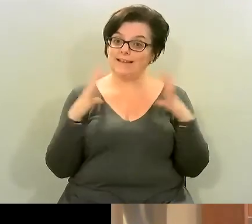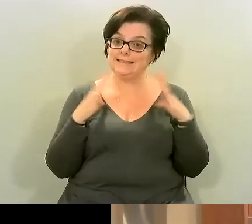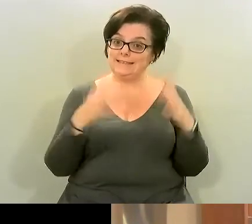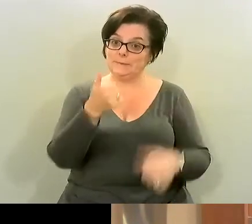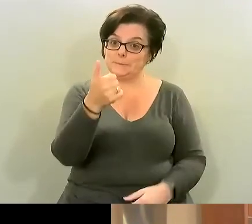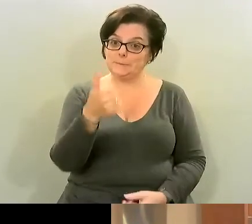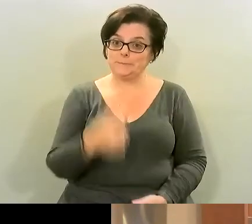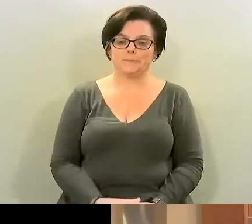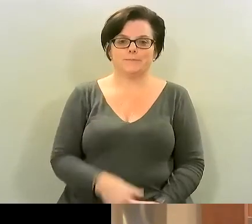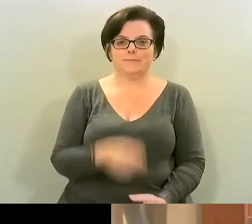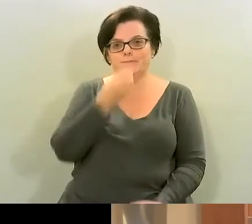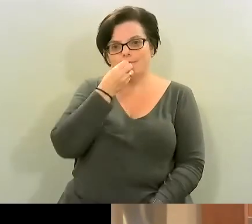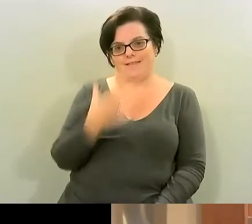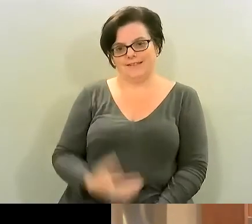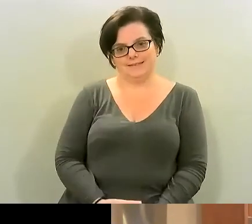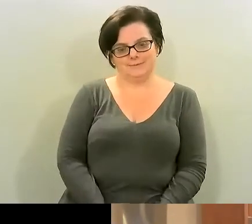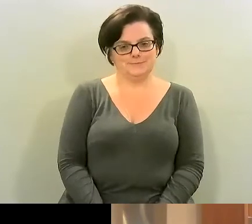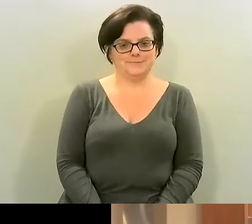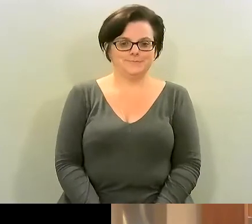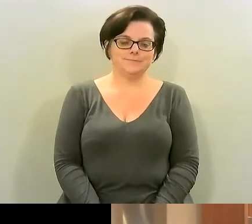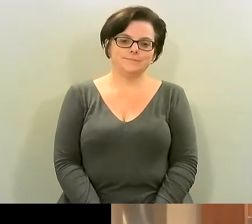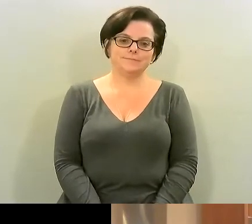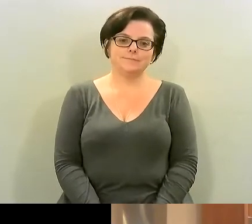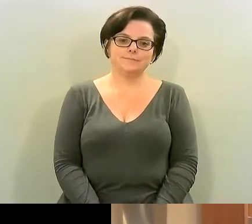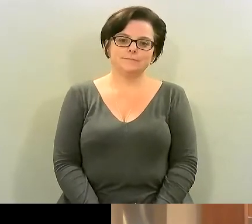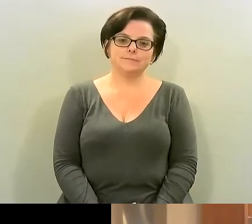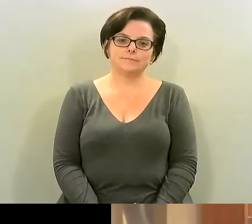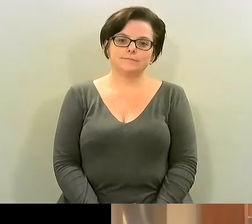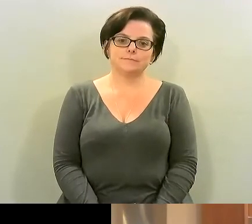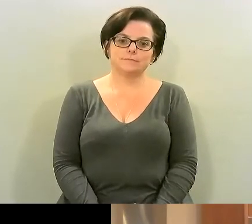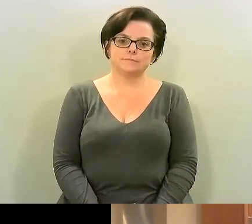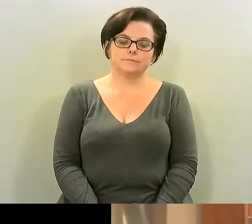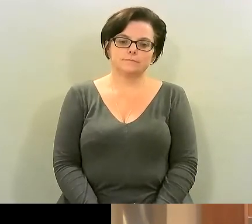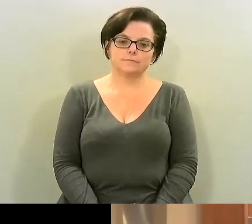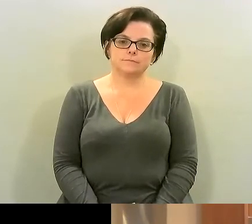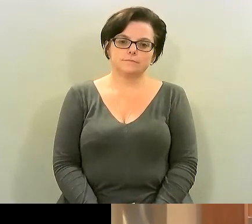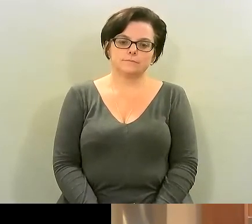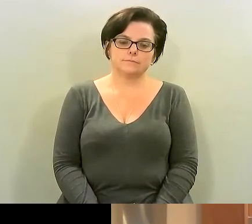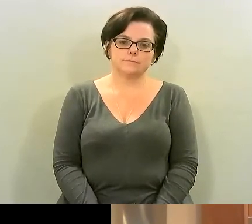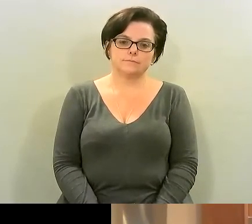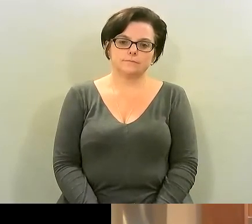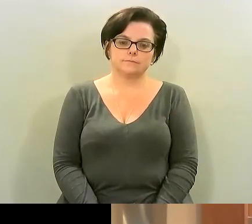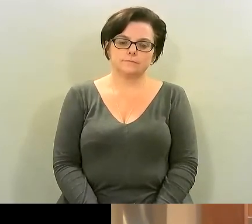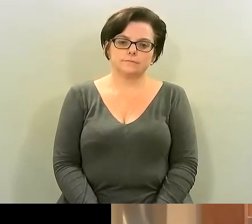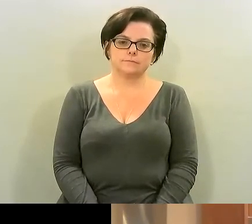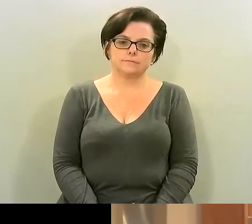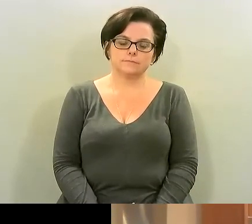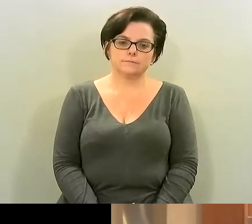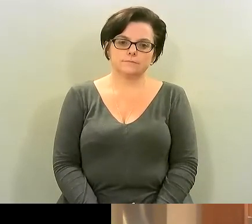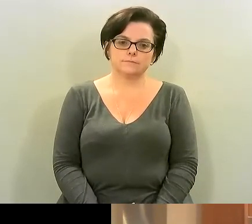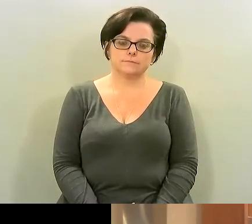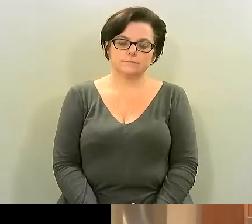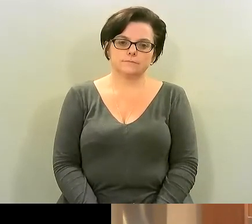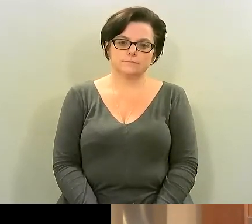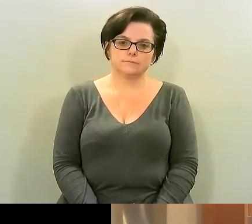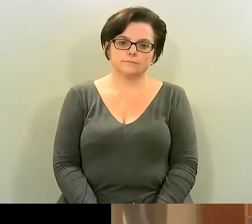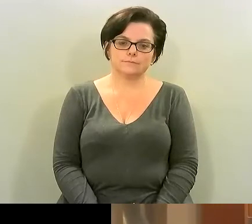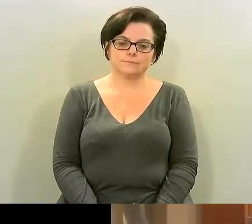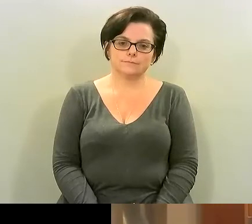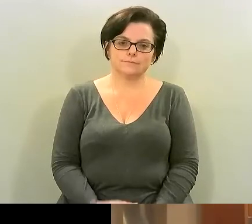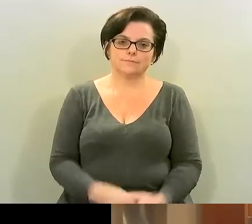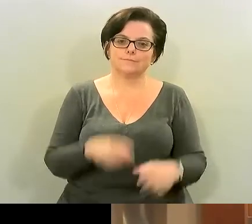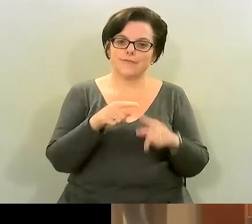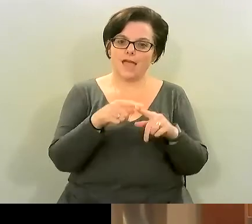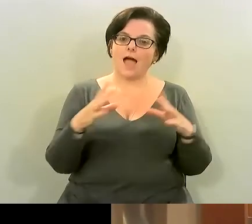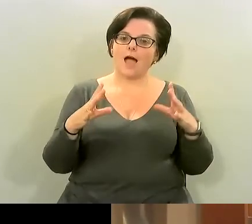excellent lovely and just because i don't want to i had one prepared a hand mark because i didn't want to